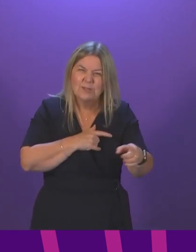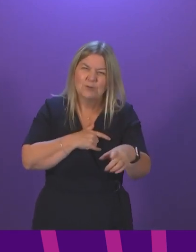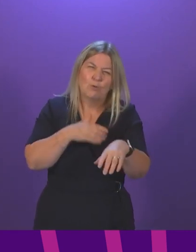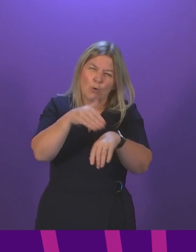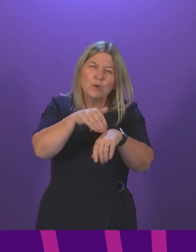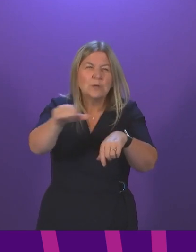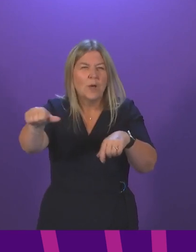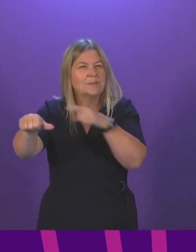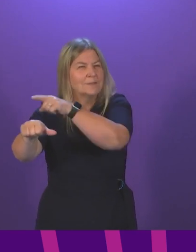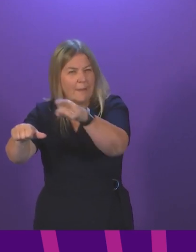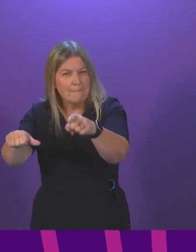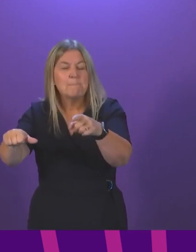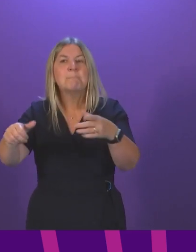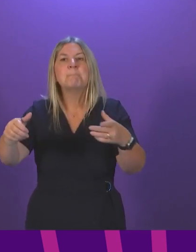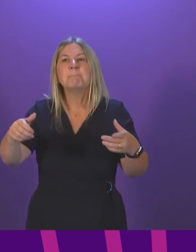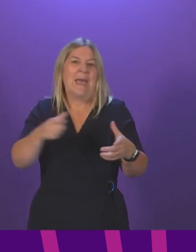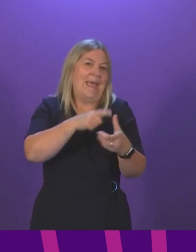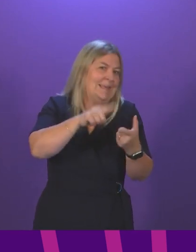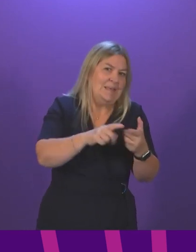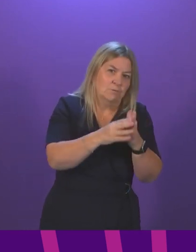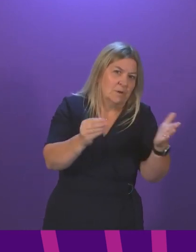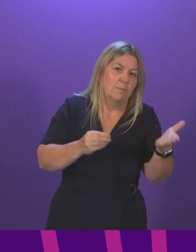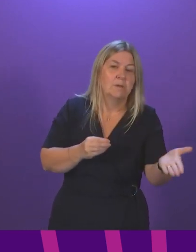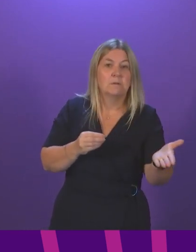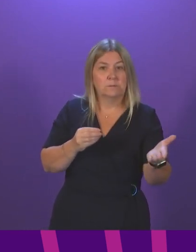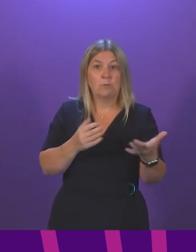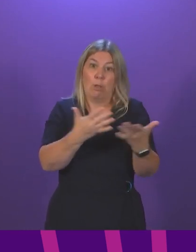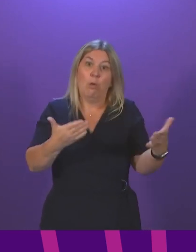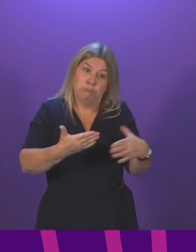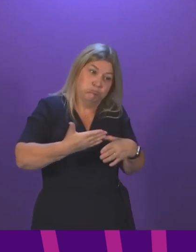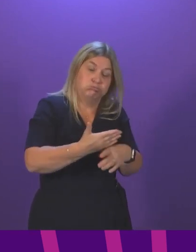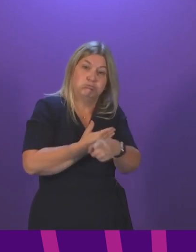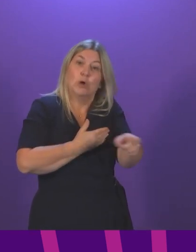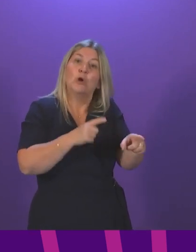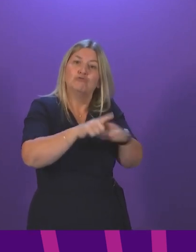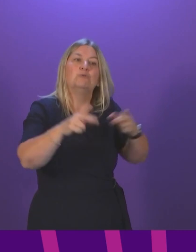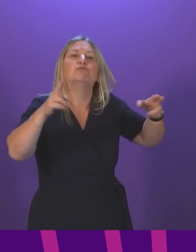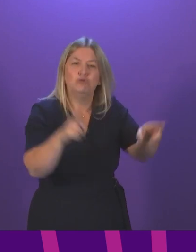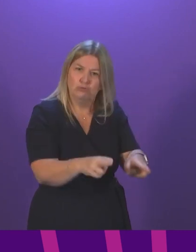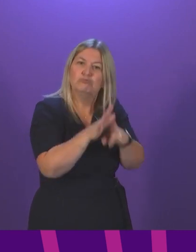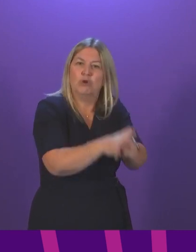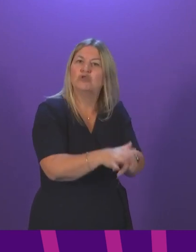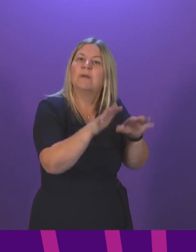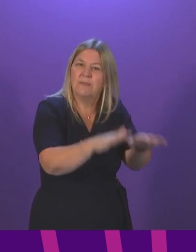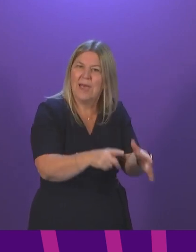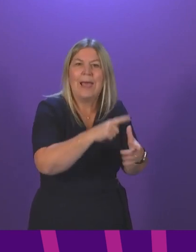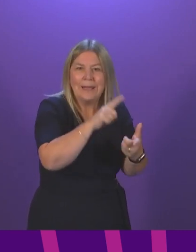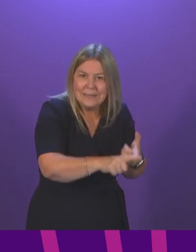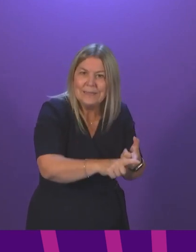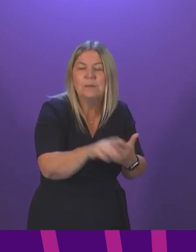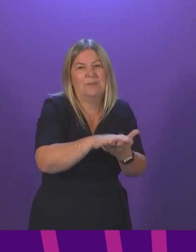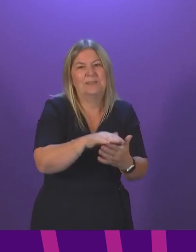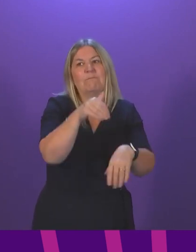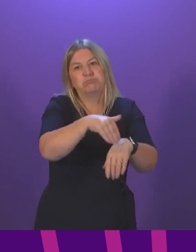emergency departments. So there is also a lot of work being done there to try to alleviate those pressures. So we will continue to take the actions that are